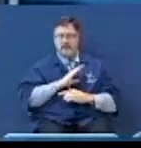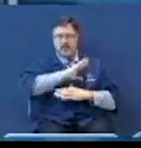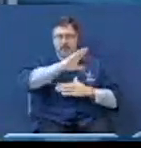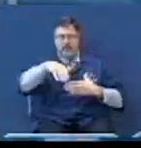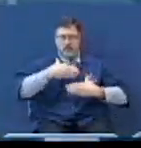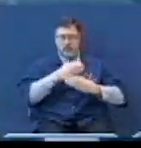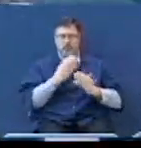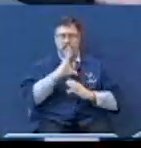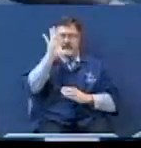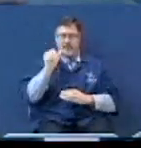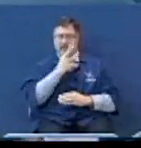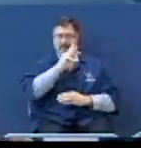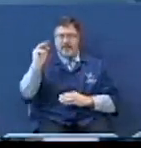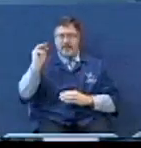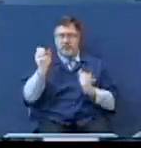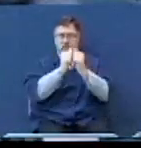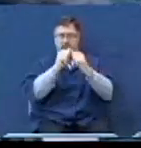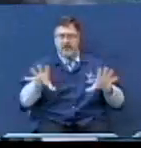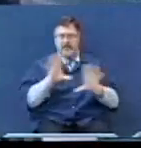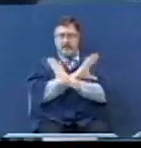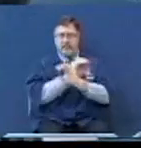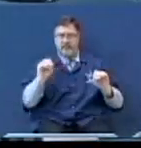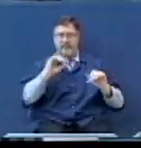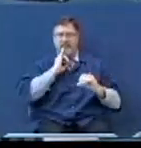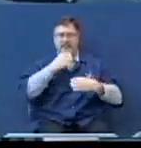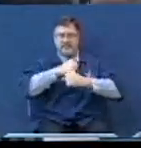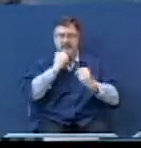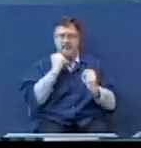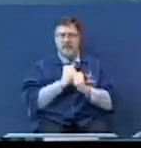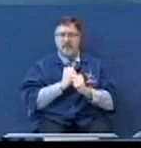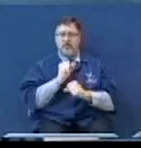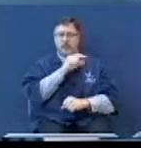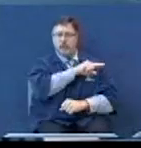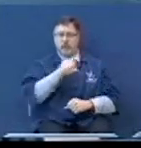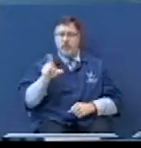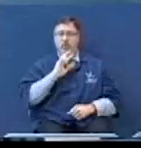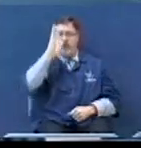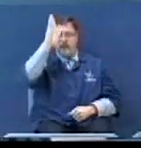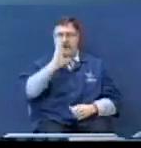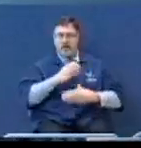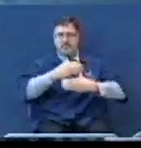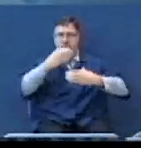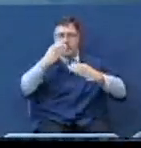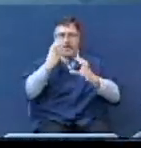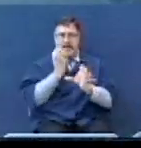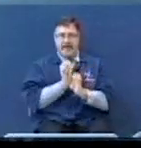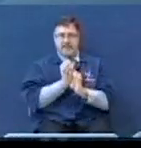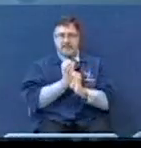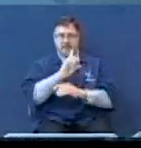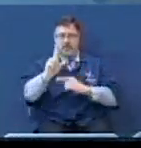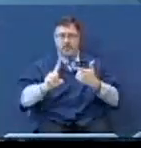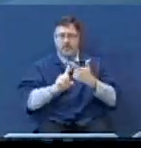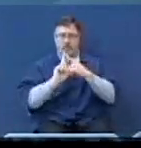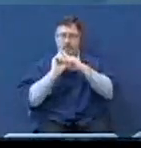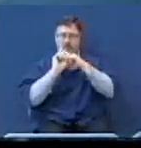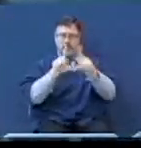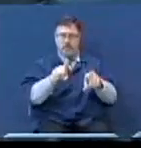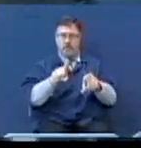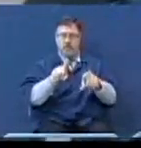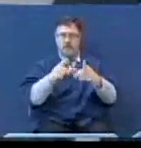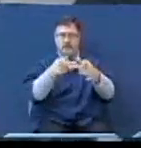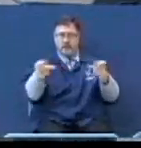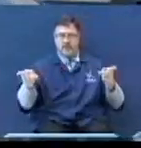were created by him and without him, nothing is made. You are his creation. But could you imagine when he went to that place